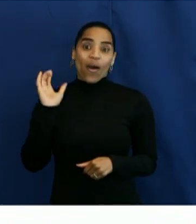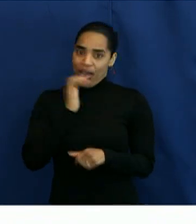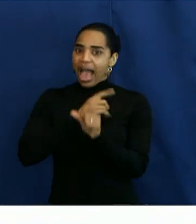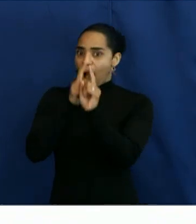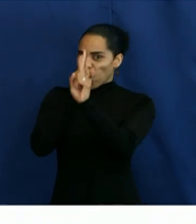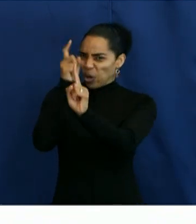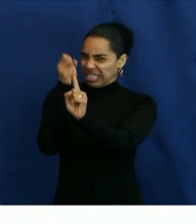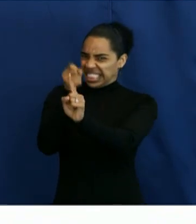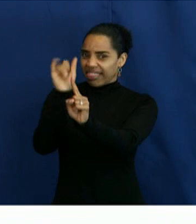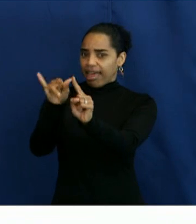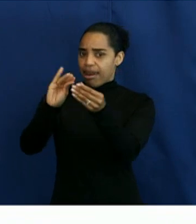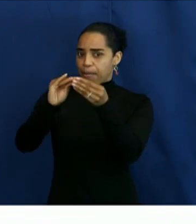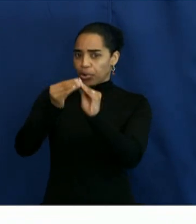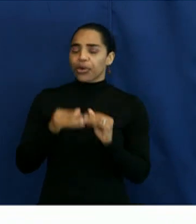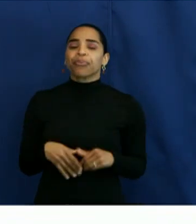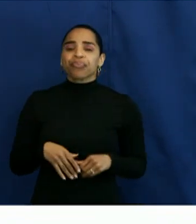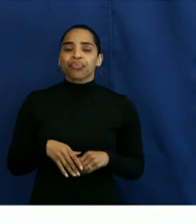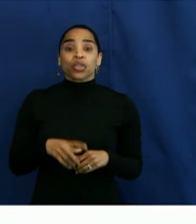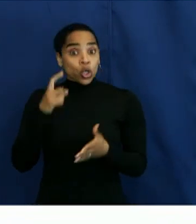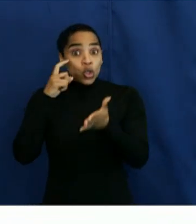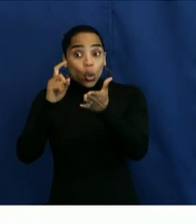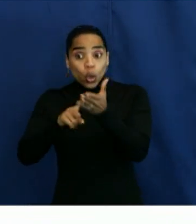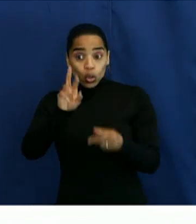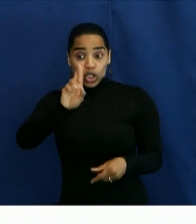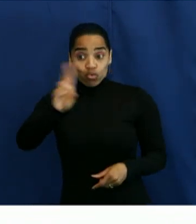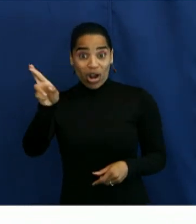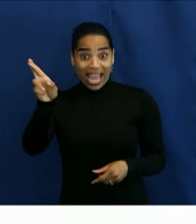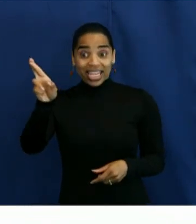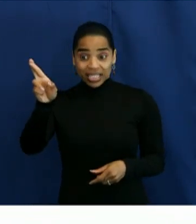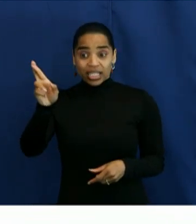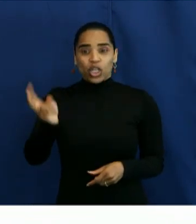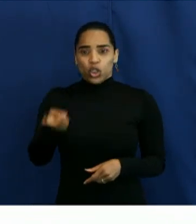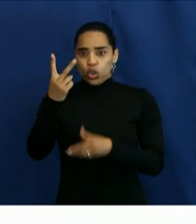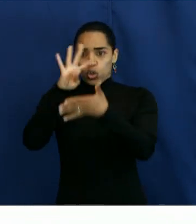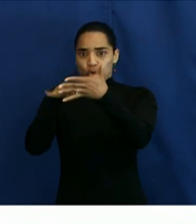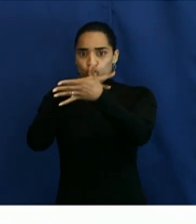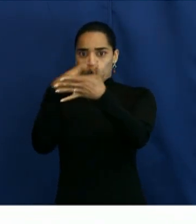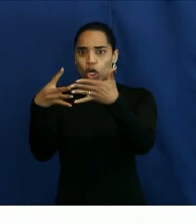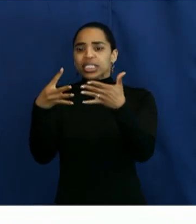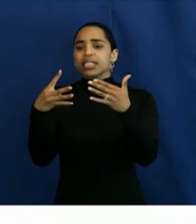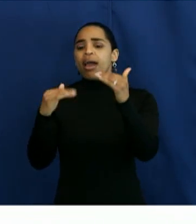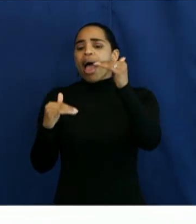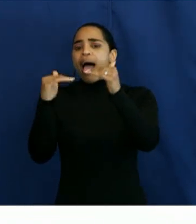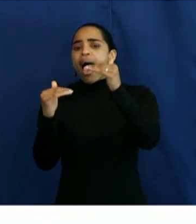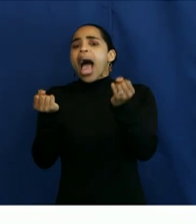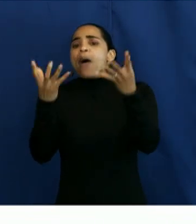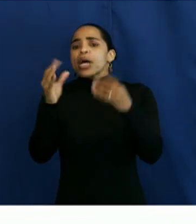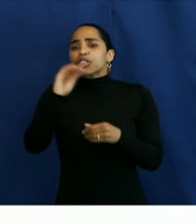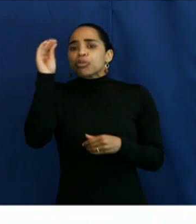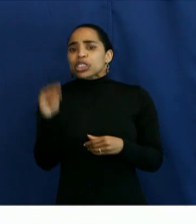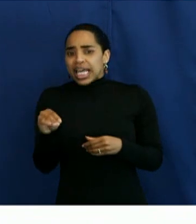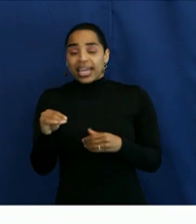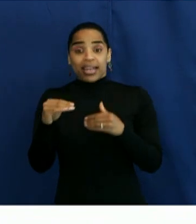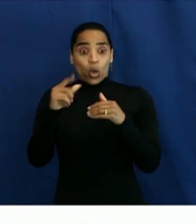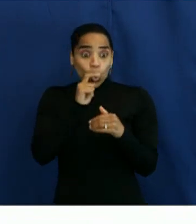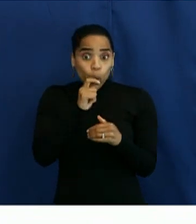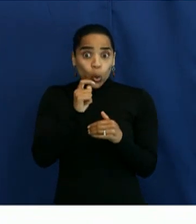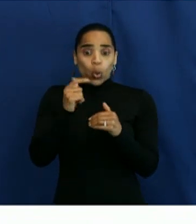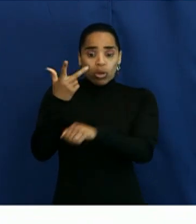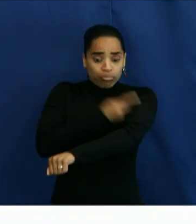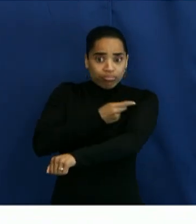should strive to get to. And so what you'll see there in the two charts is the percentage of that goal with at least one dose.